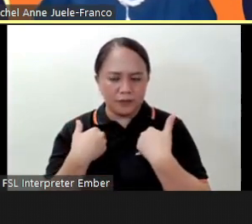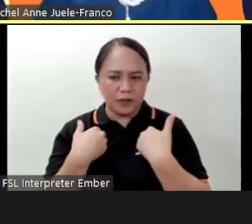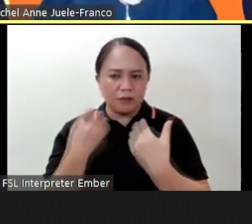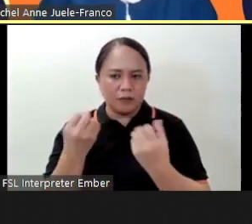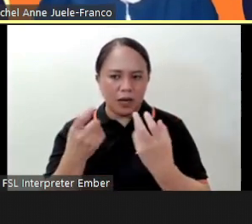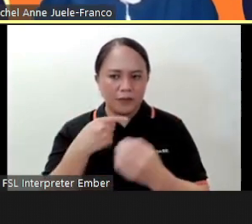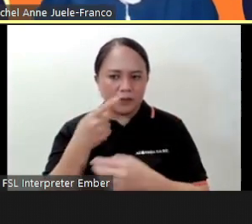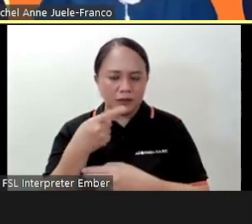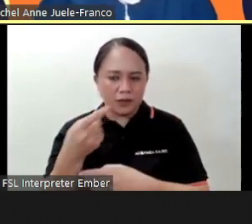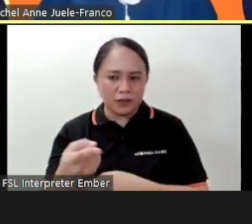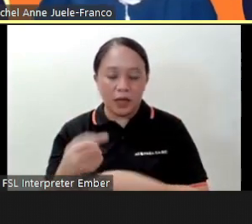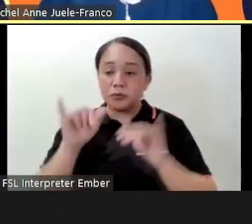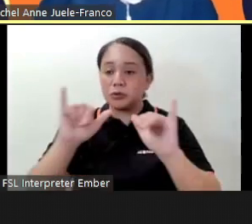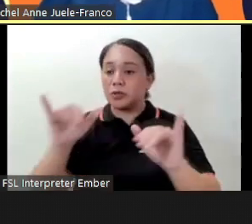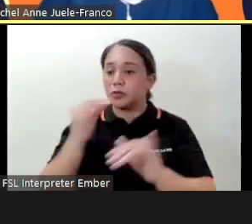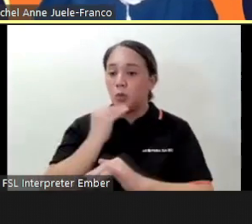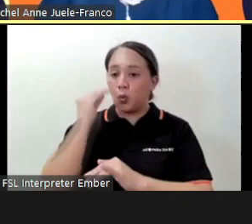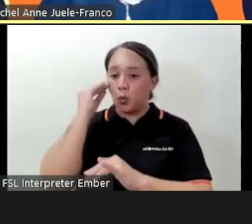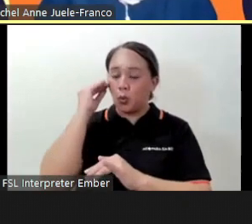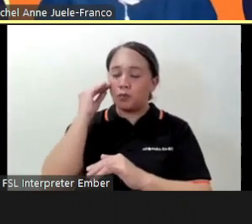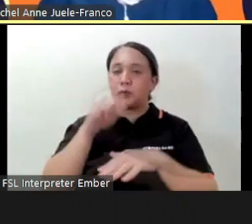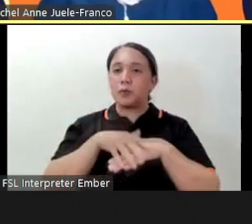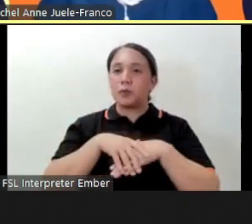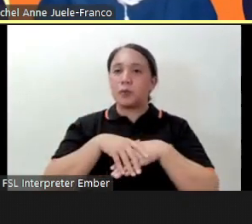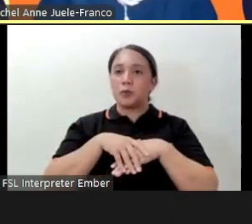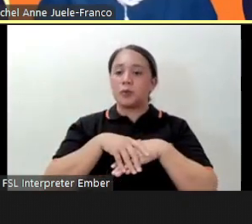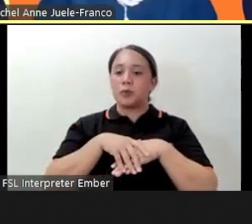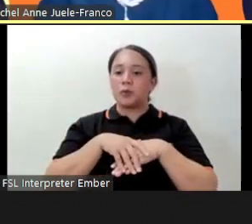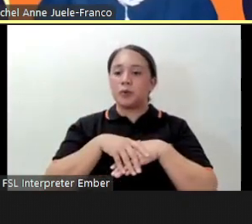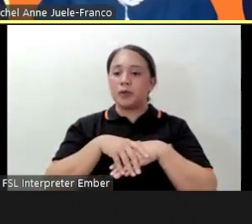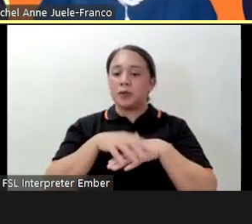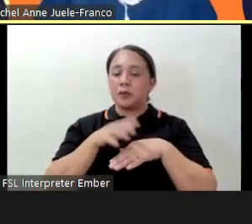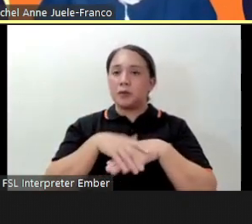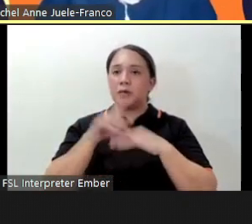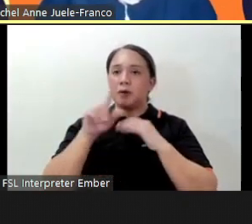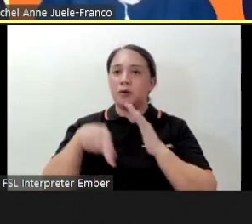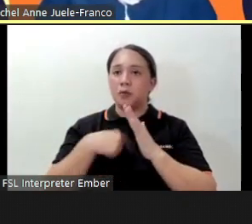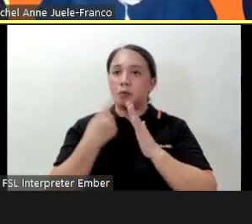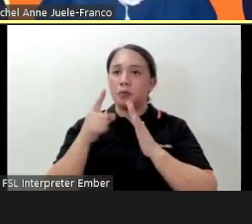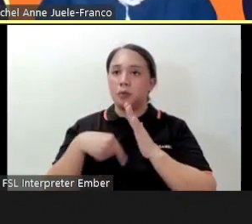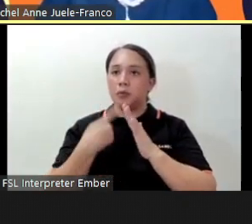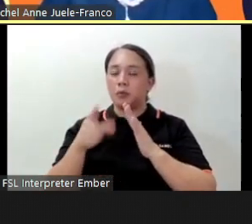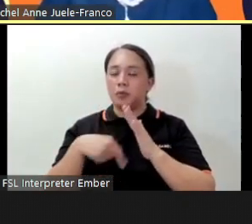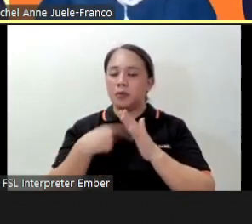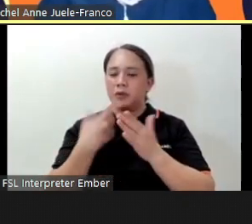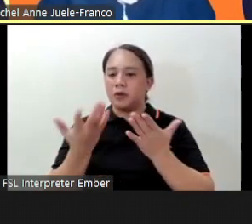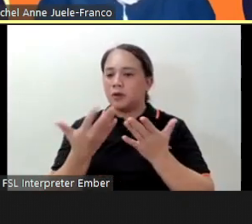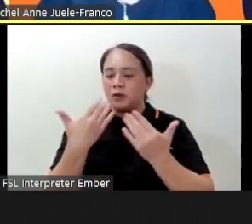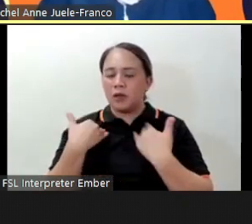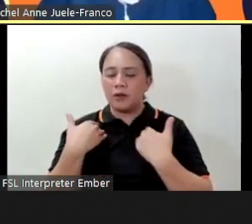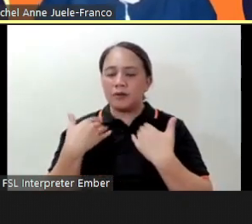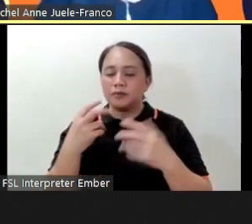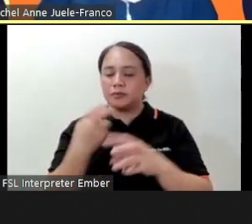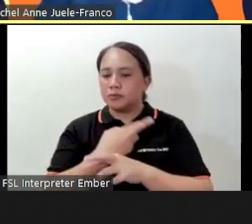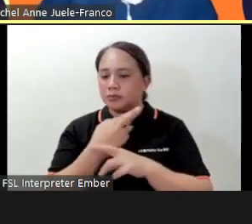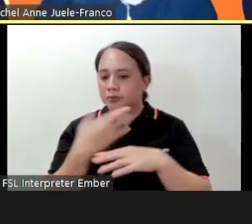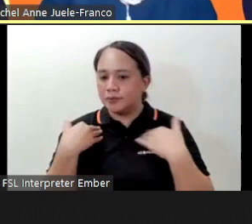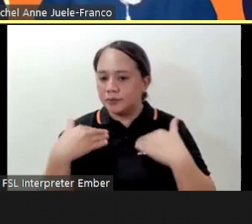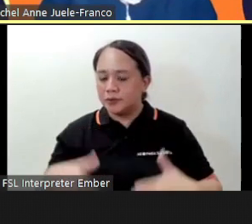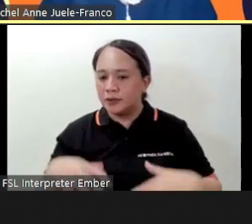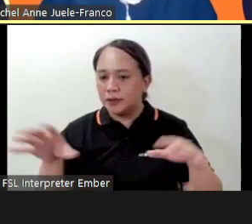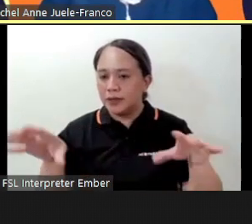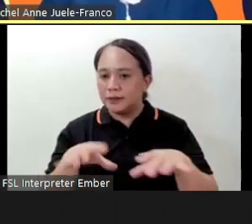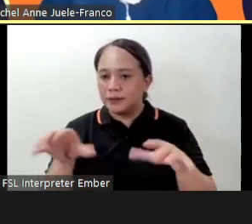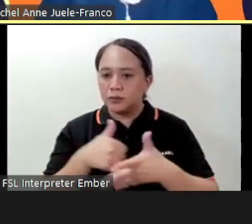home and sitting down more than the hours that we usually do there are regular physical activities that can